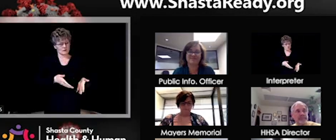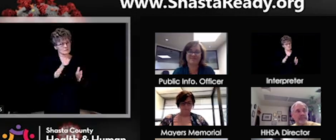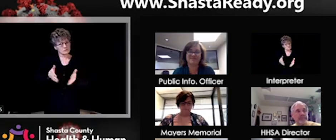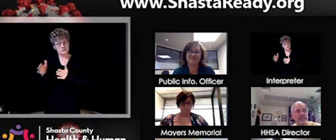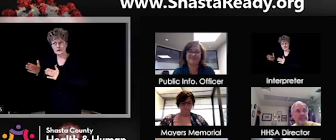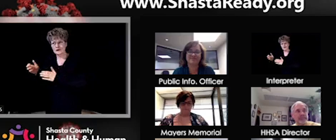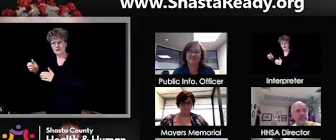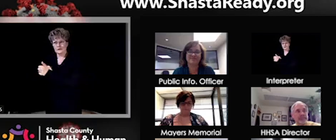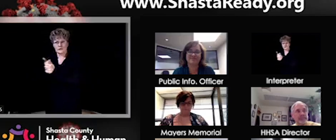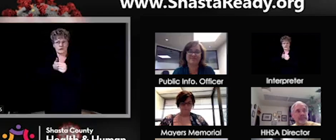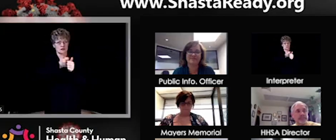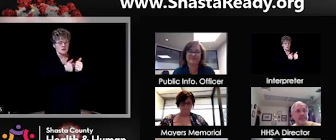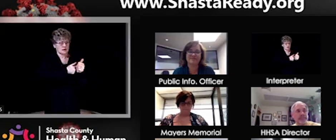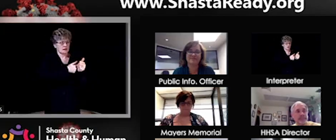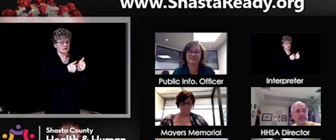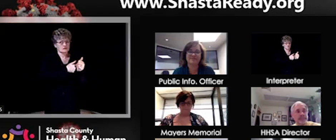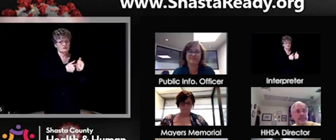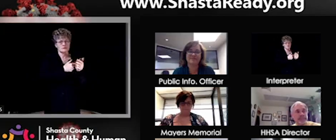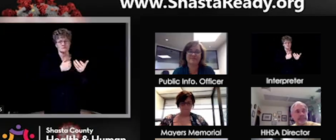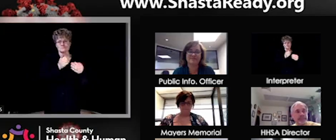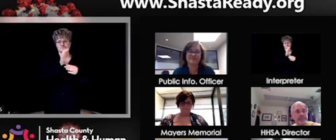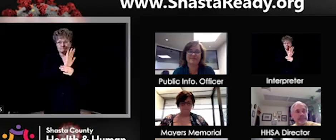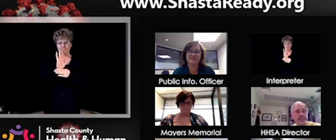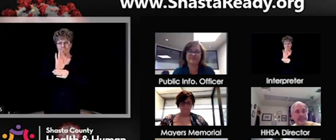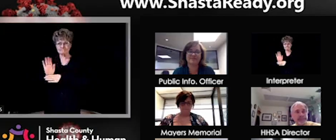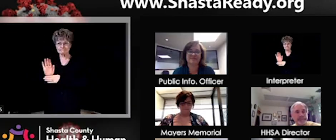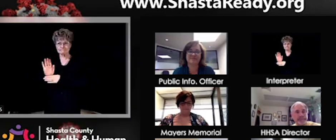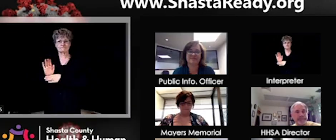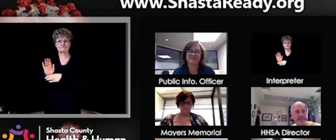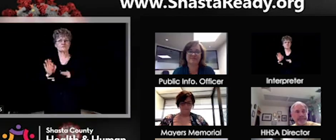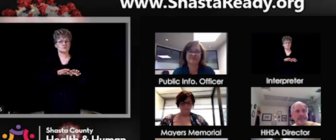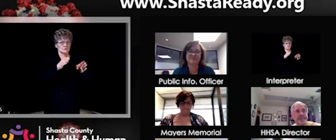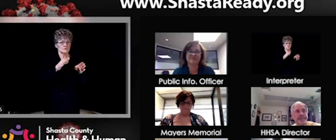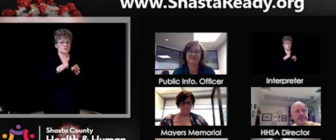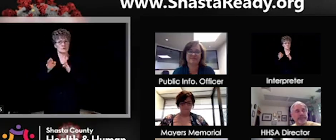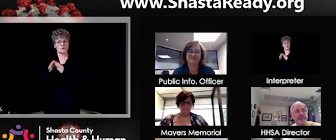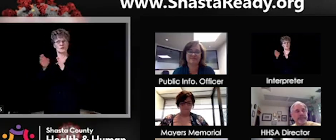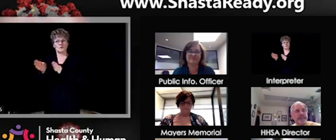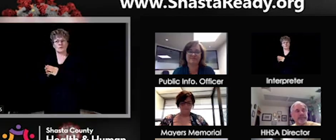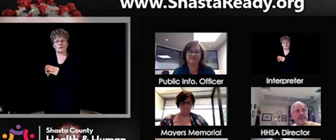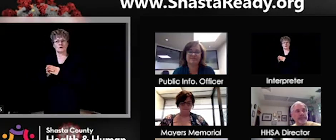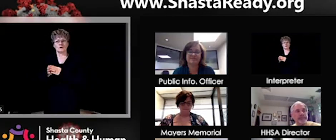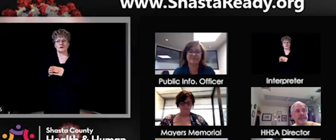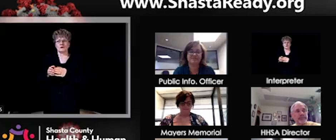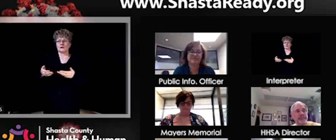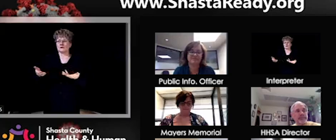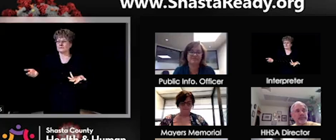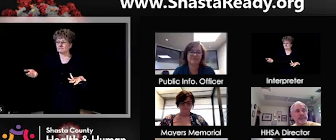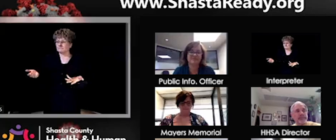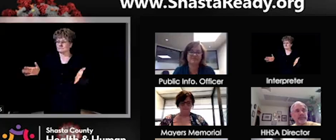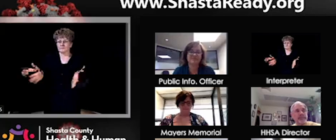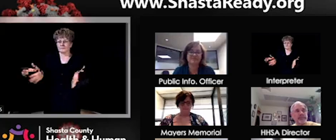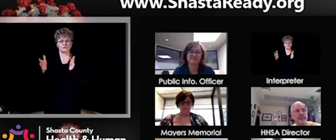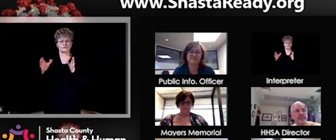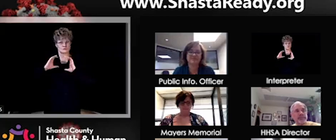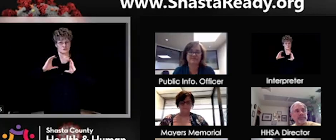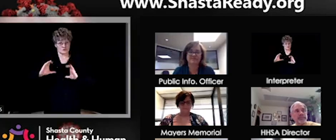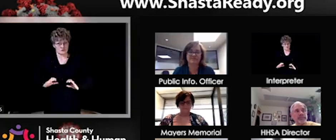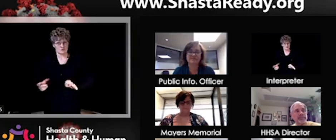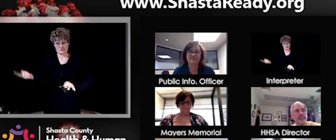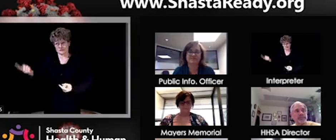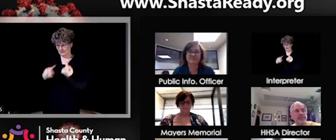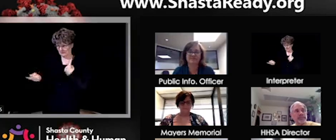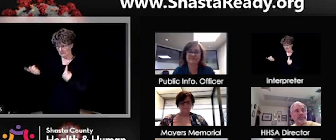to, um, gain back some of their customers, not that they lost me, gain back some of their economic, uh,